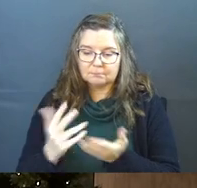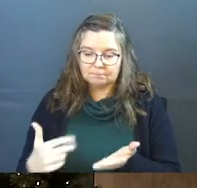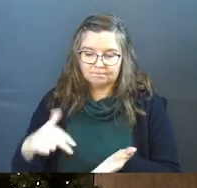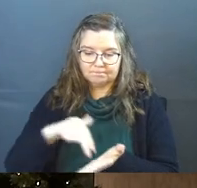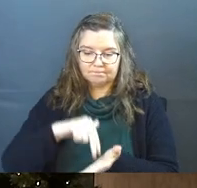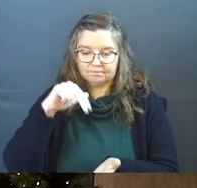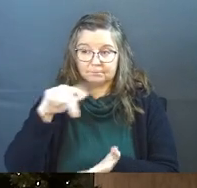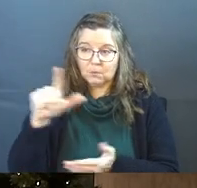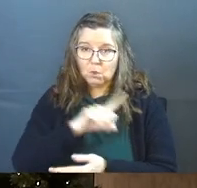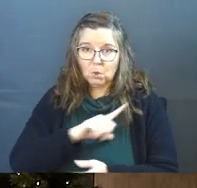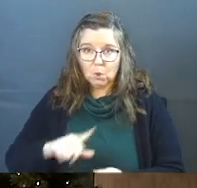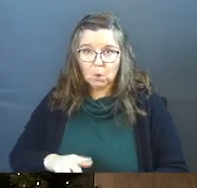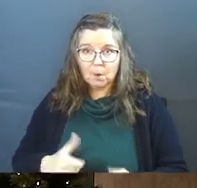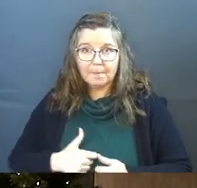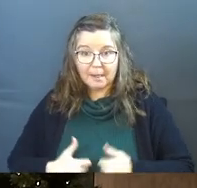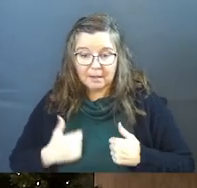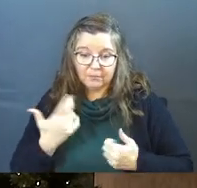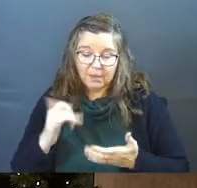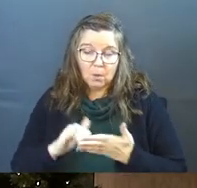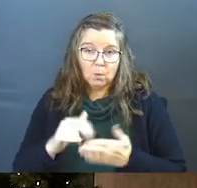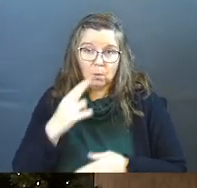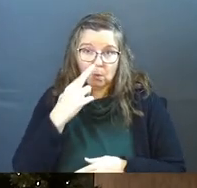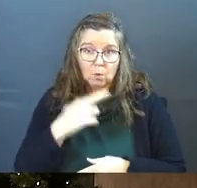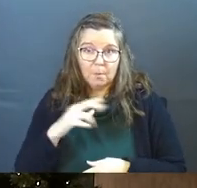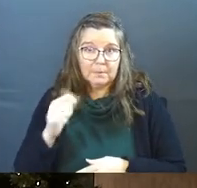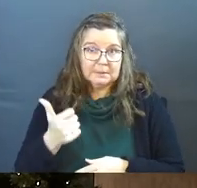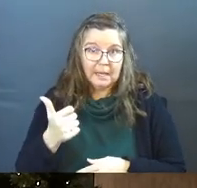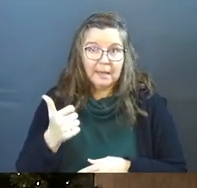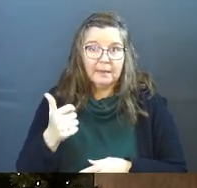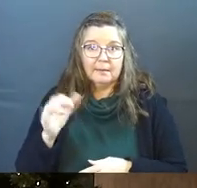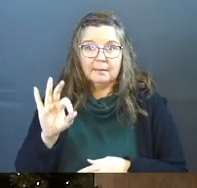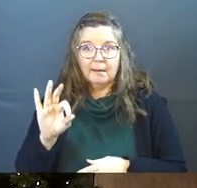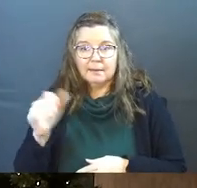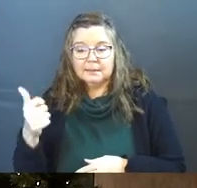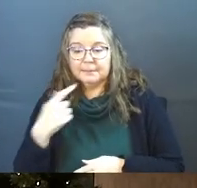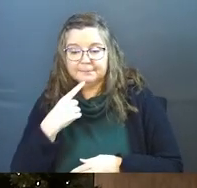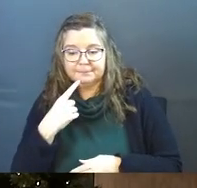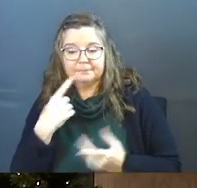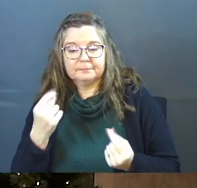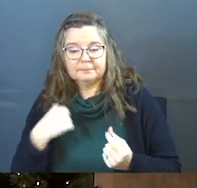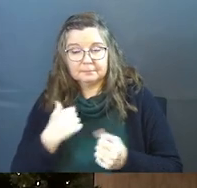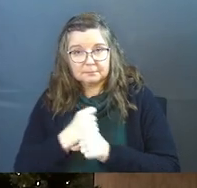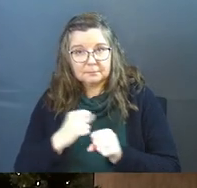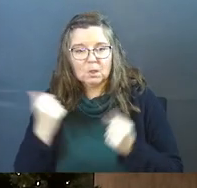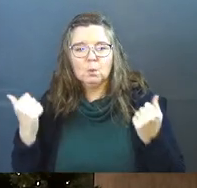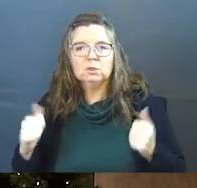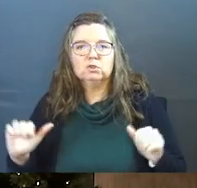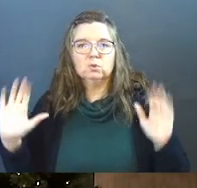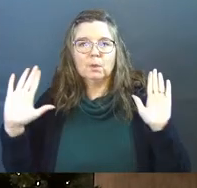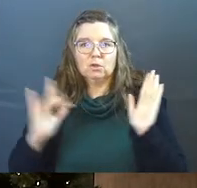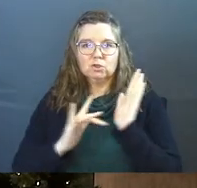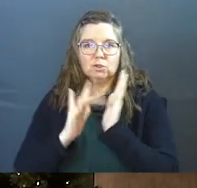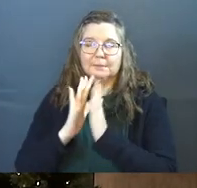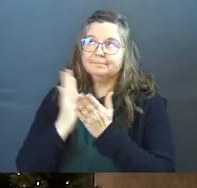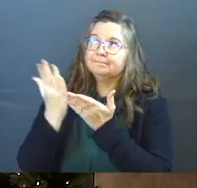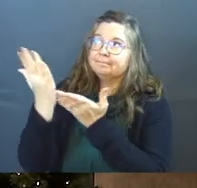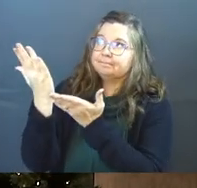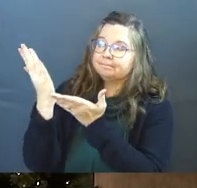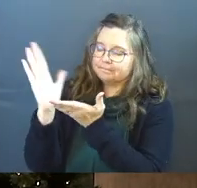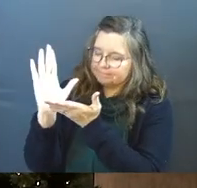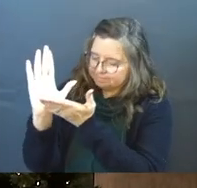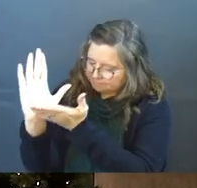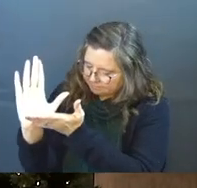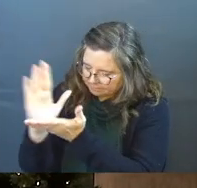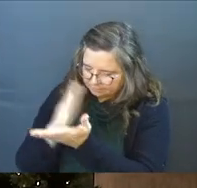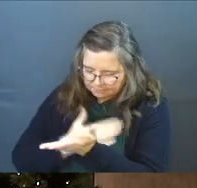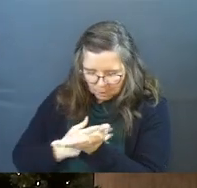rose from the dead, and you're Lord of my life, because that's what Romans 10, 9, and 10 says we do to get saved as we surrender to Jesus and say, it's no